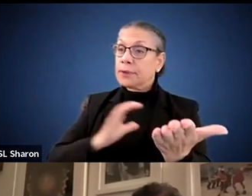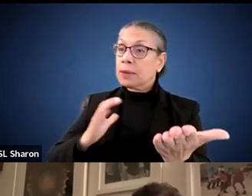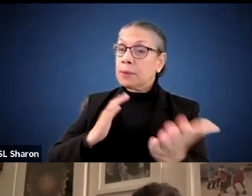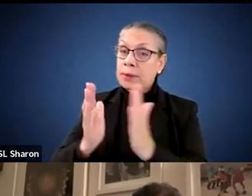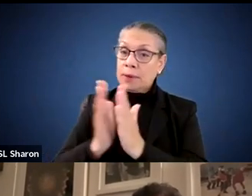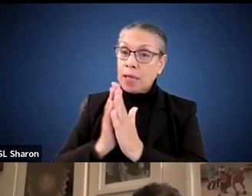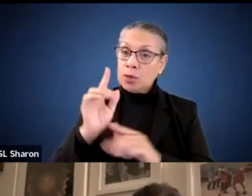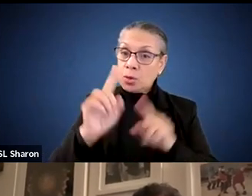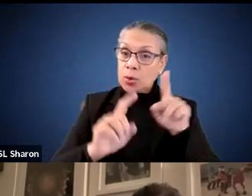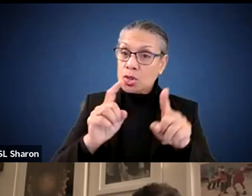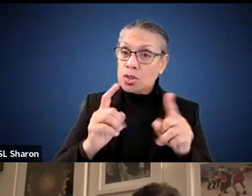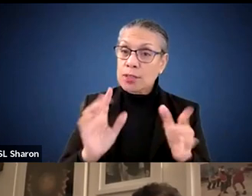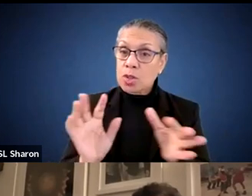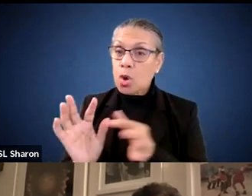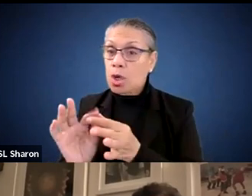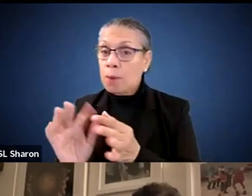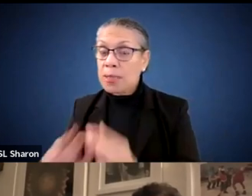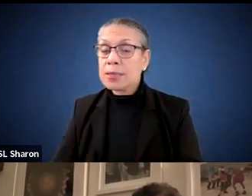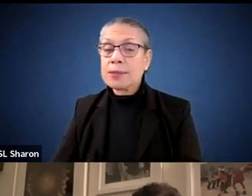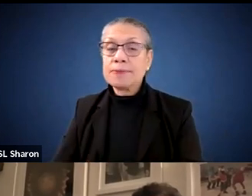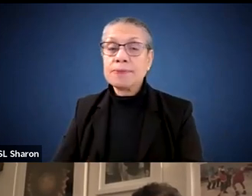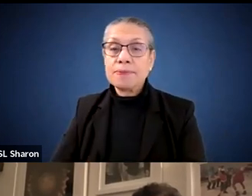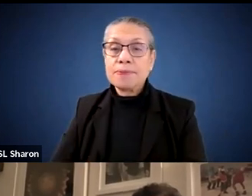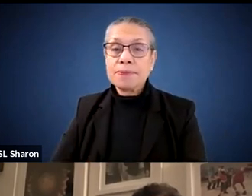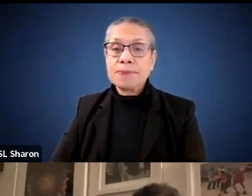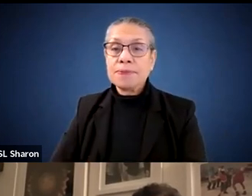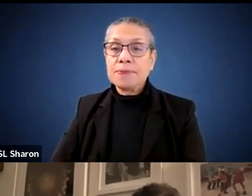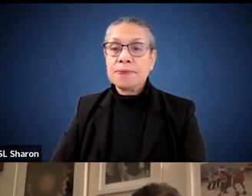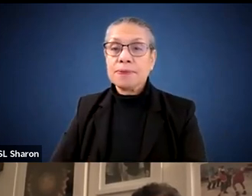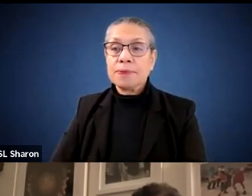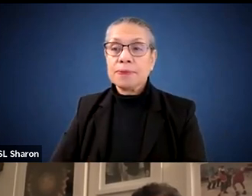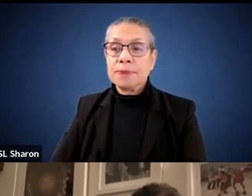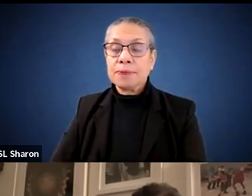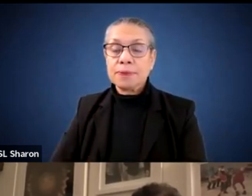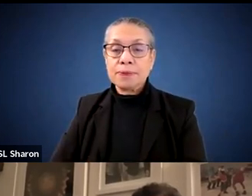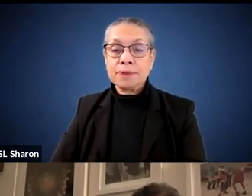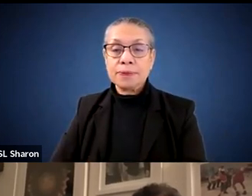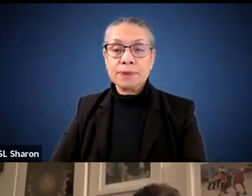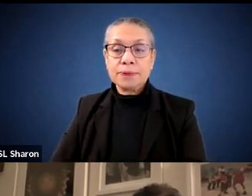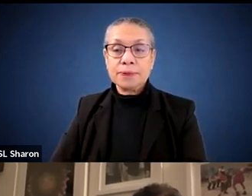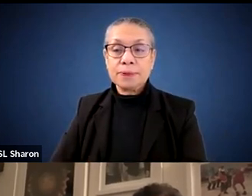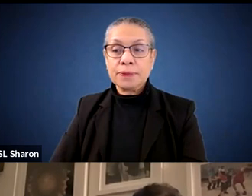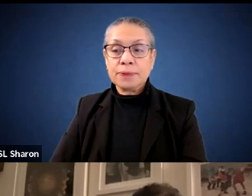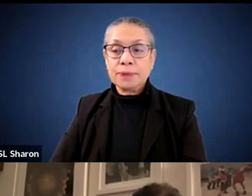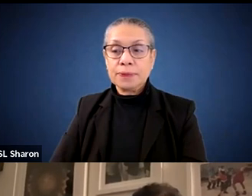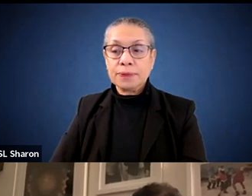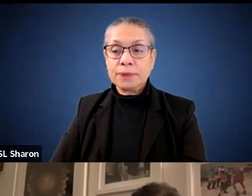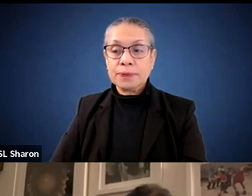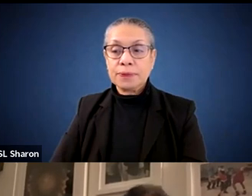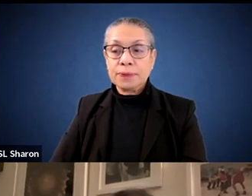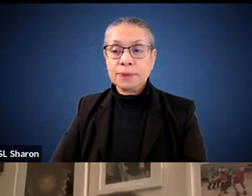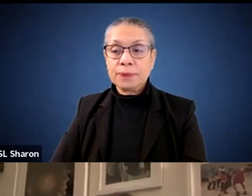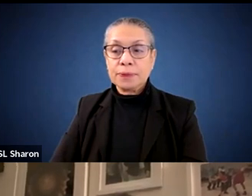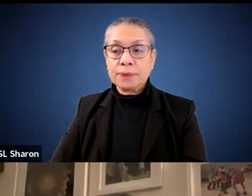comments.